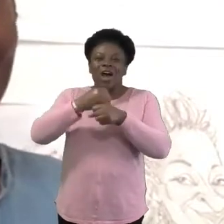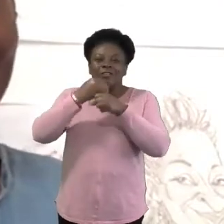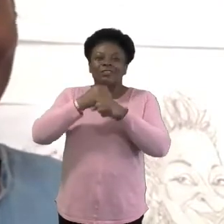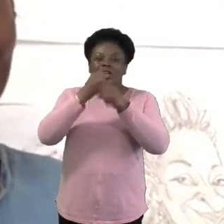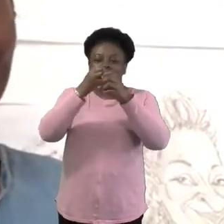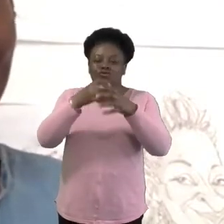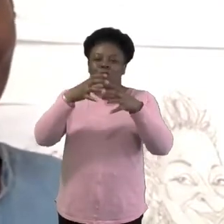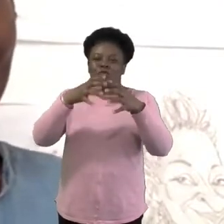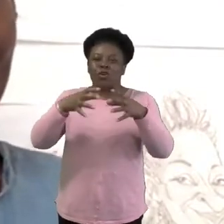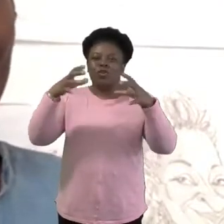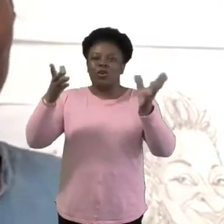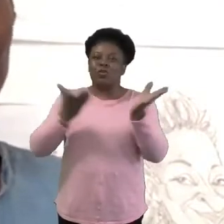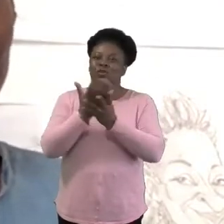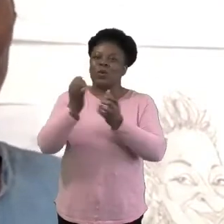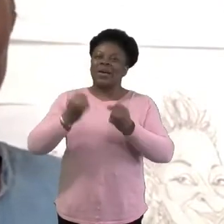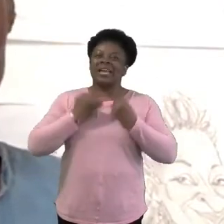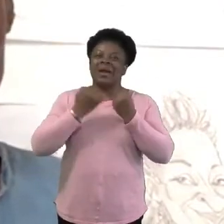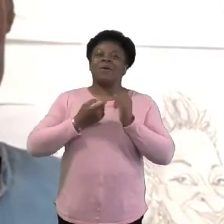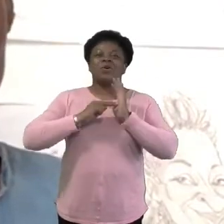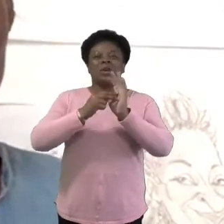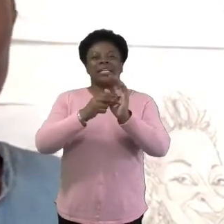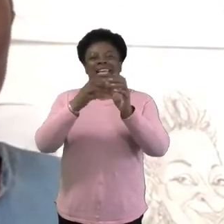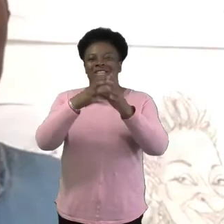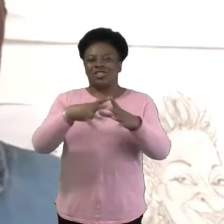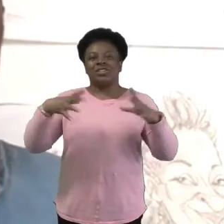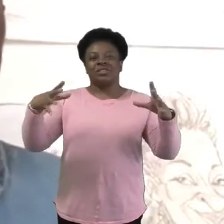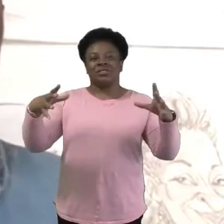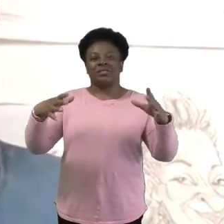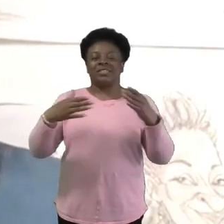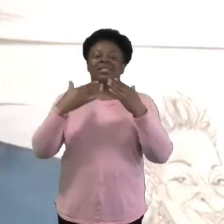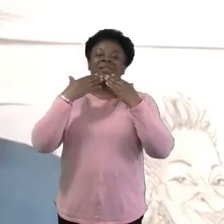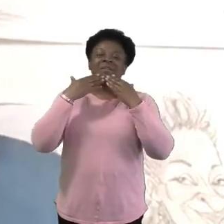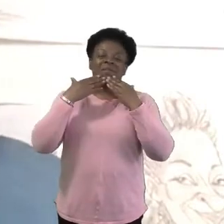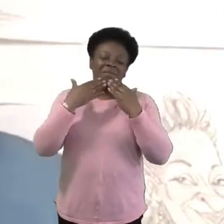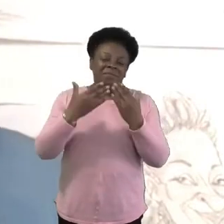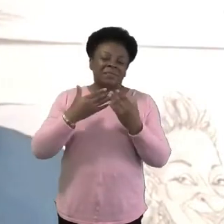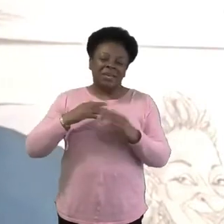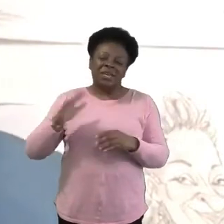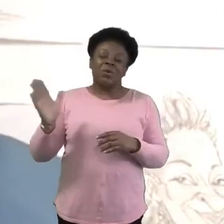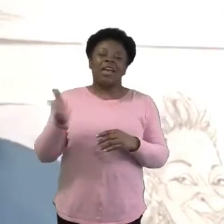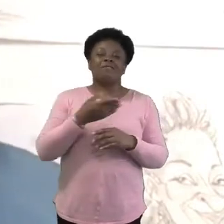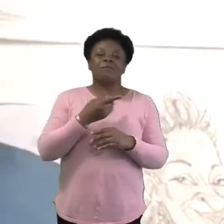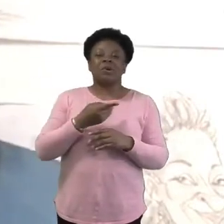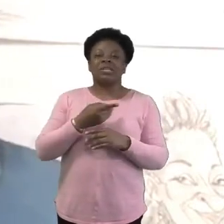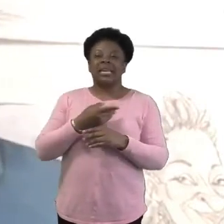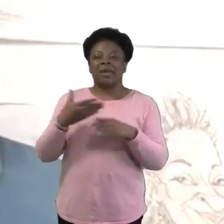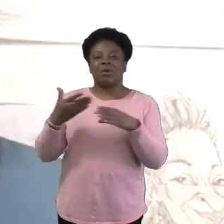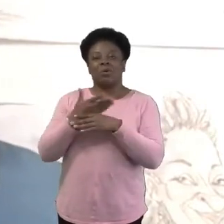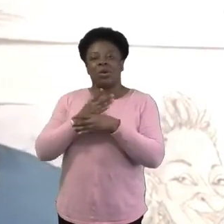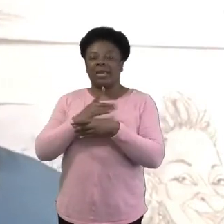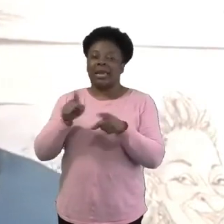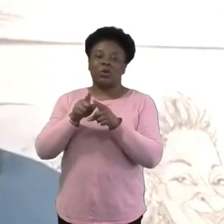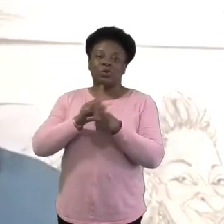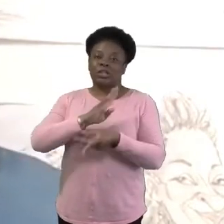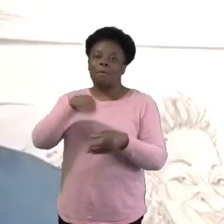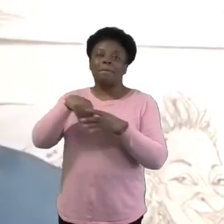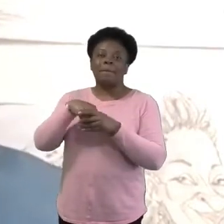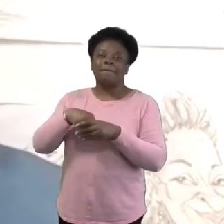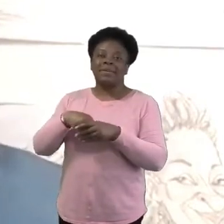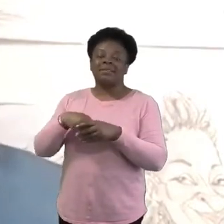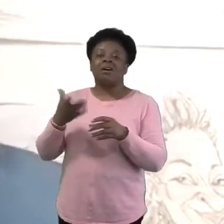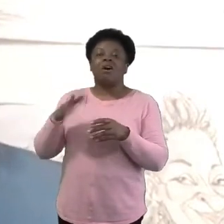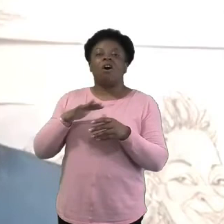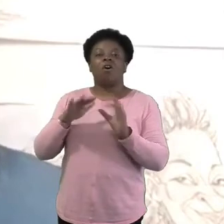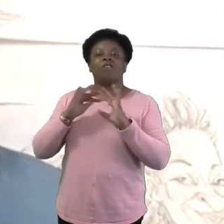organization. And just thank you to everyone at the round table as well. Um, all the members of it, uh, for yeah,